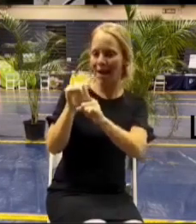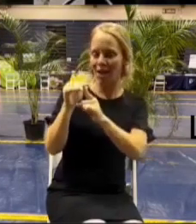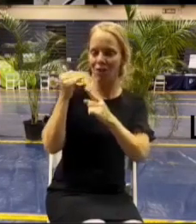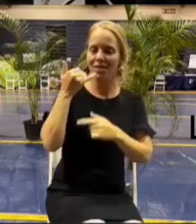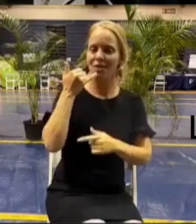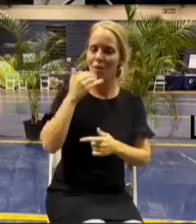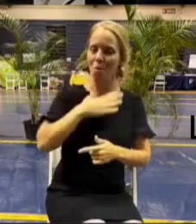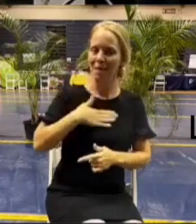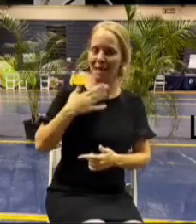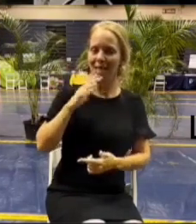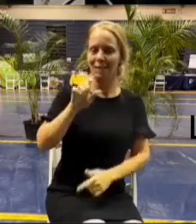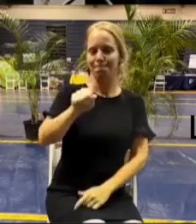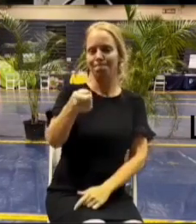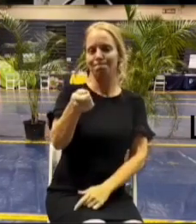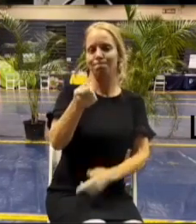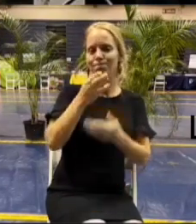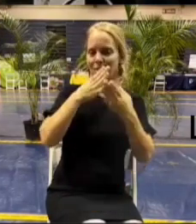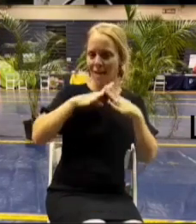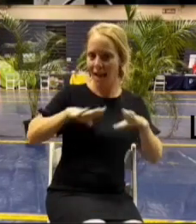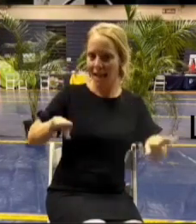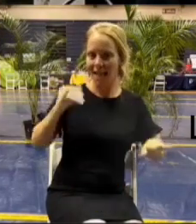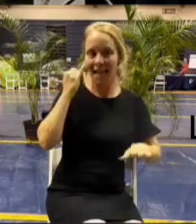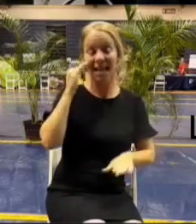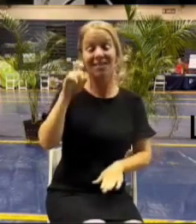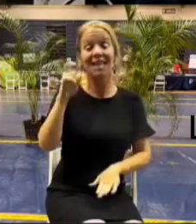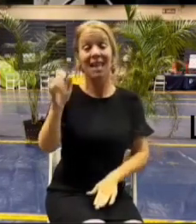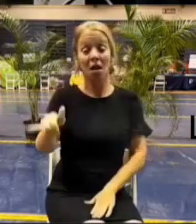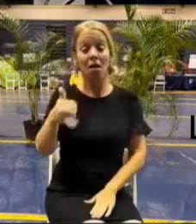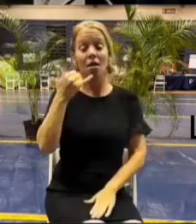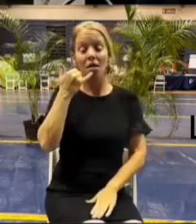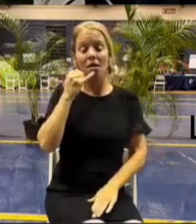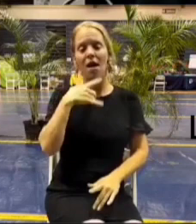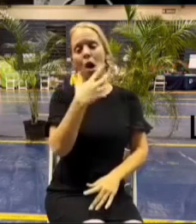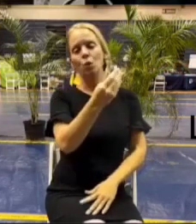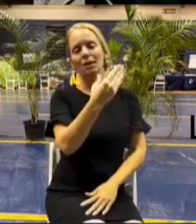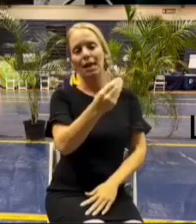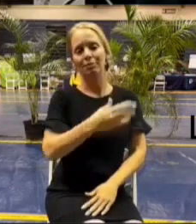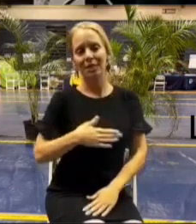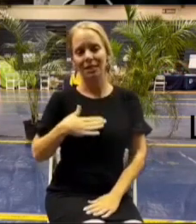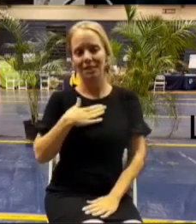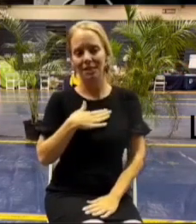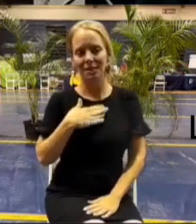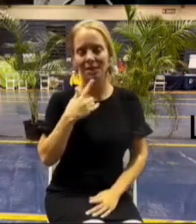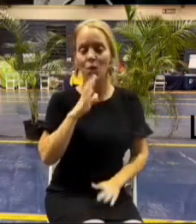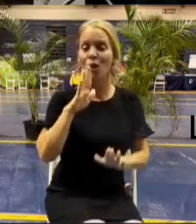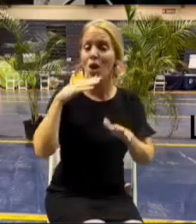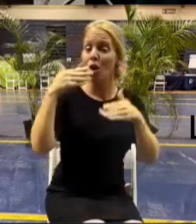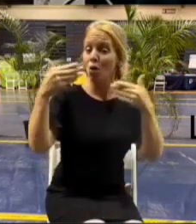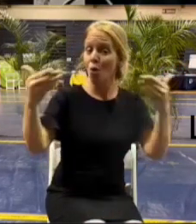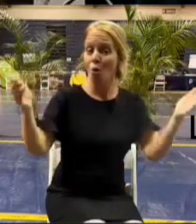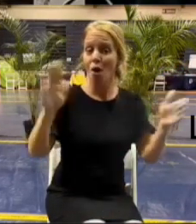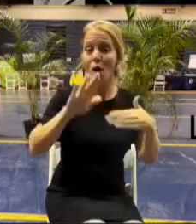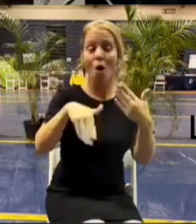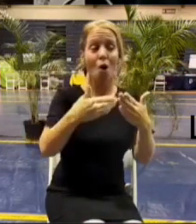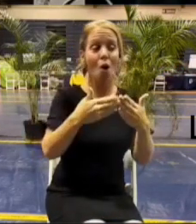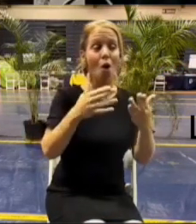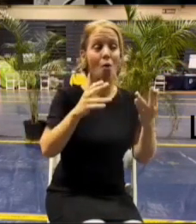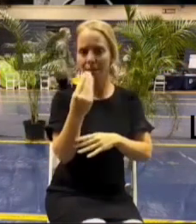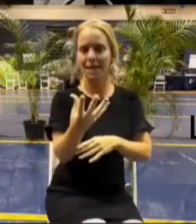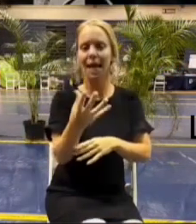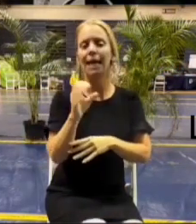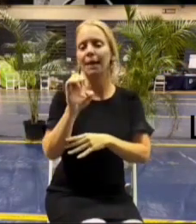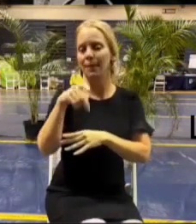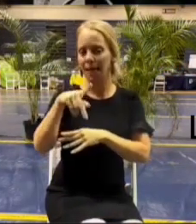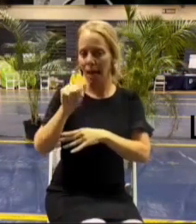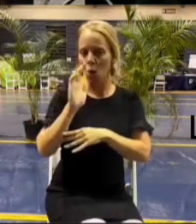silent and if you got to have a conversation go ahead and take it on on the outside and we allow everyone online and thank you for your patience